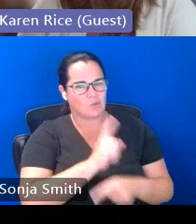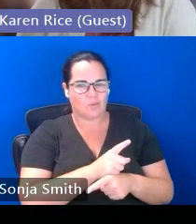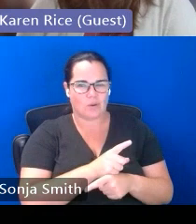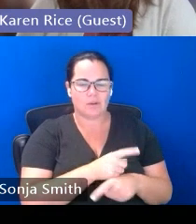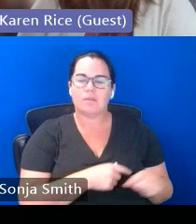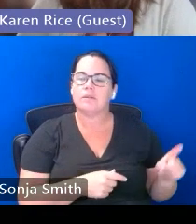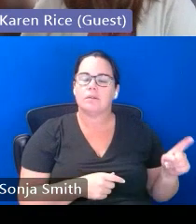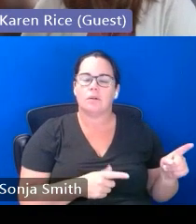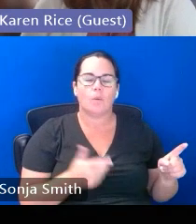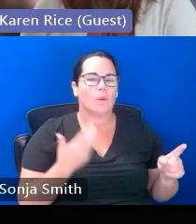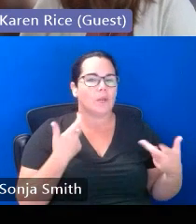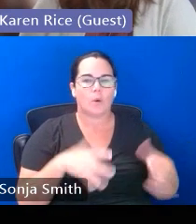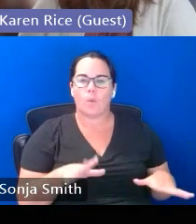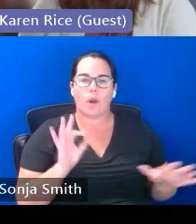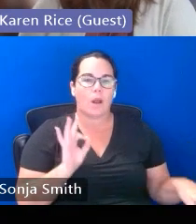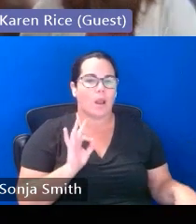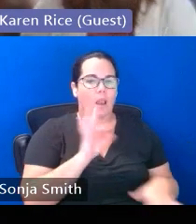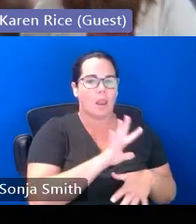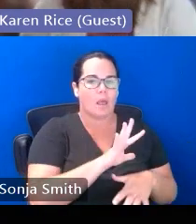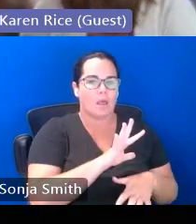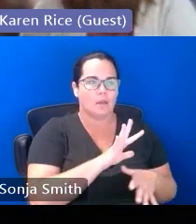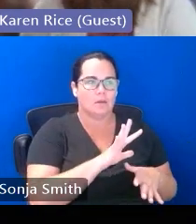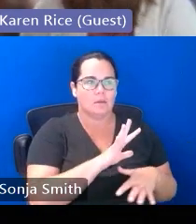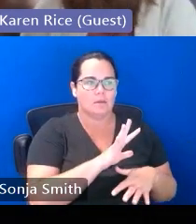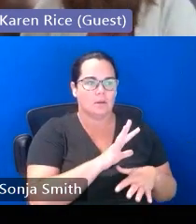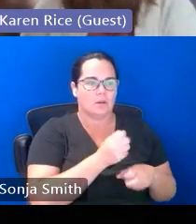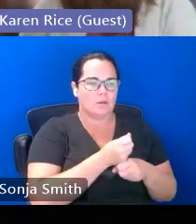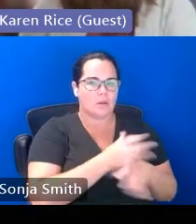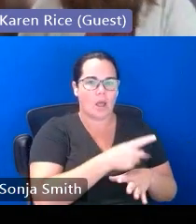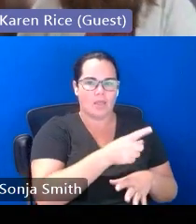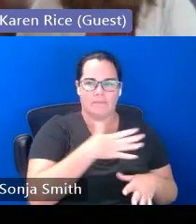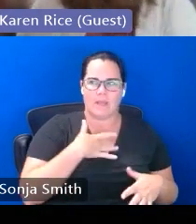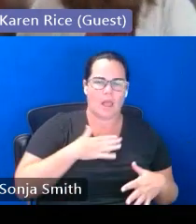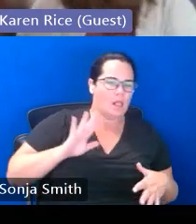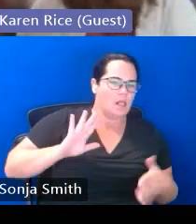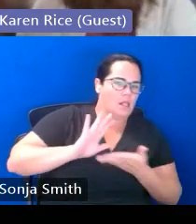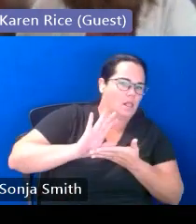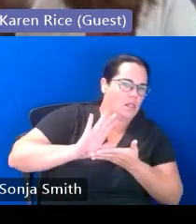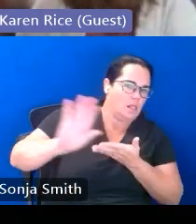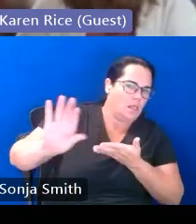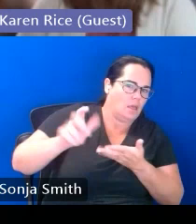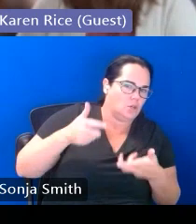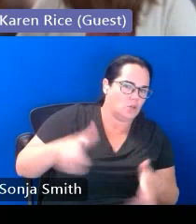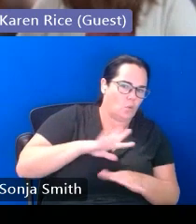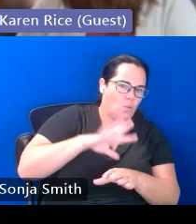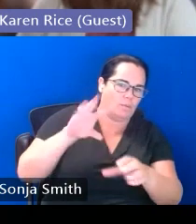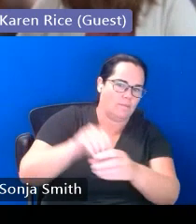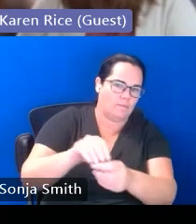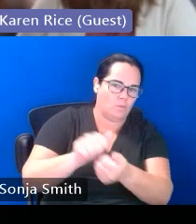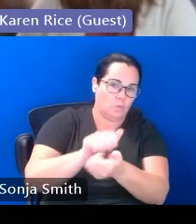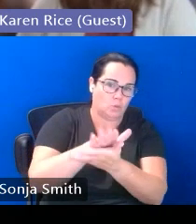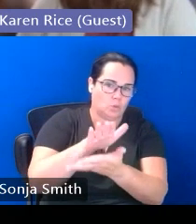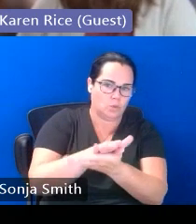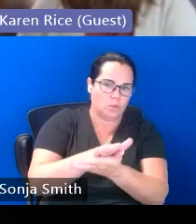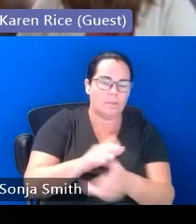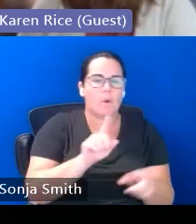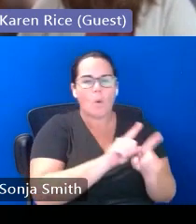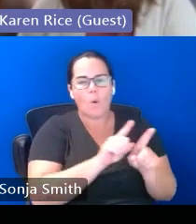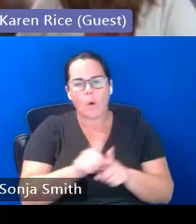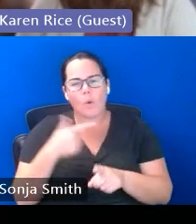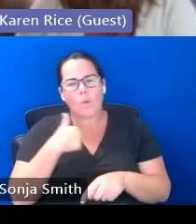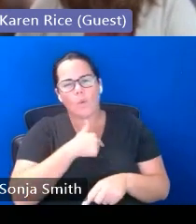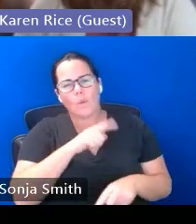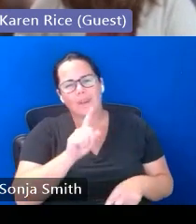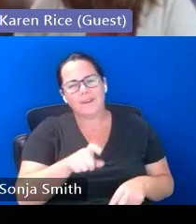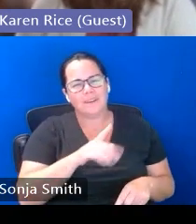to um discourage our families or our youth from enrolling in school and we also really want to try to be culturally competent as much as we